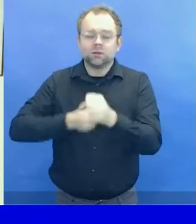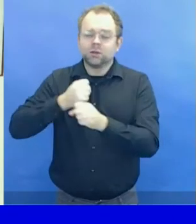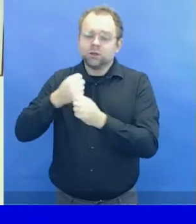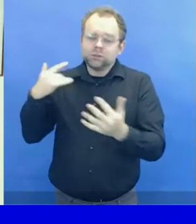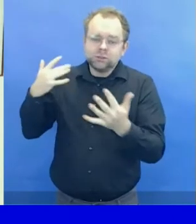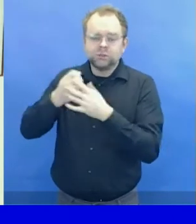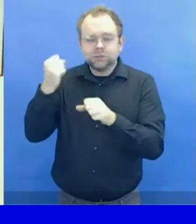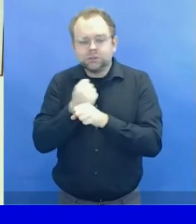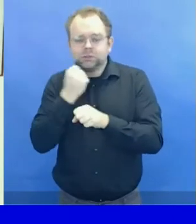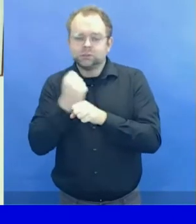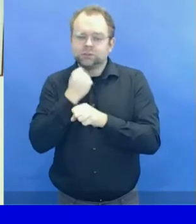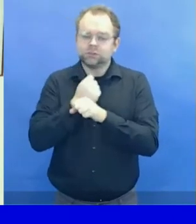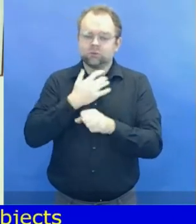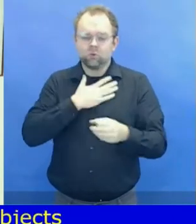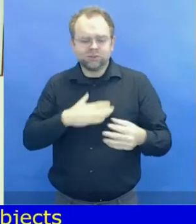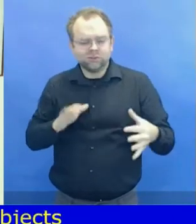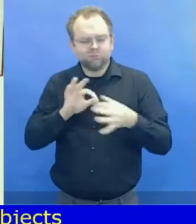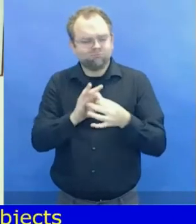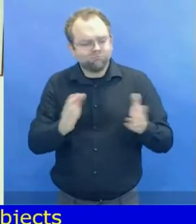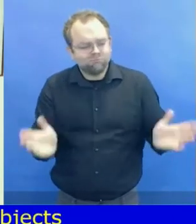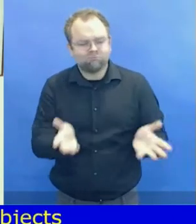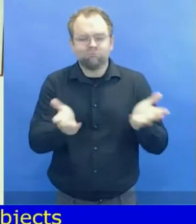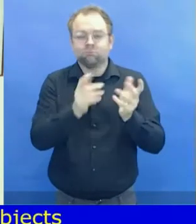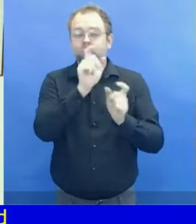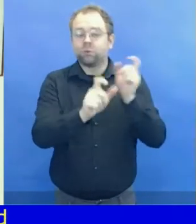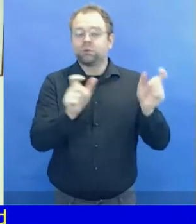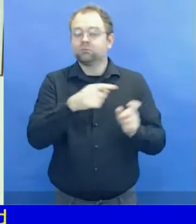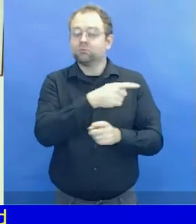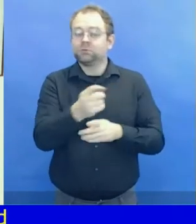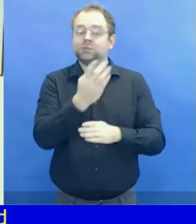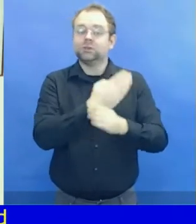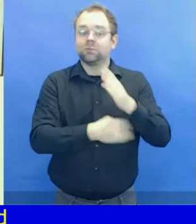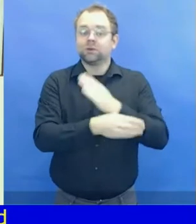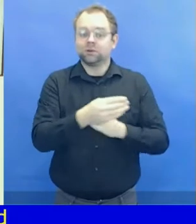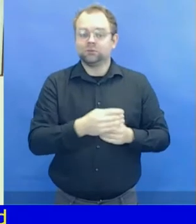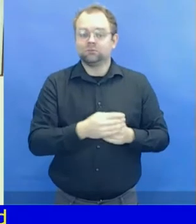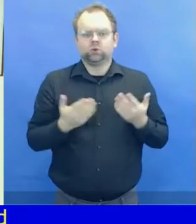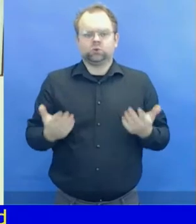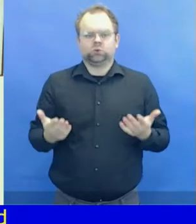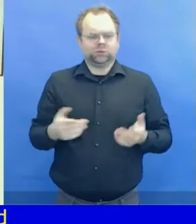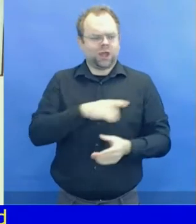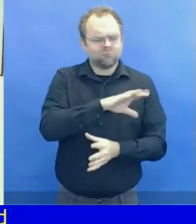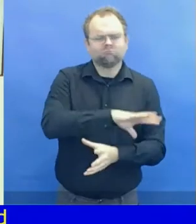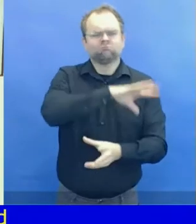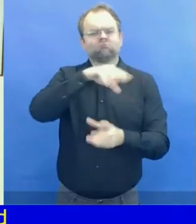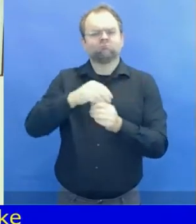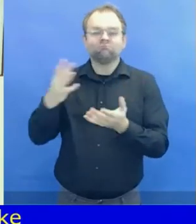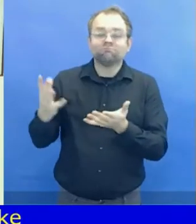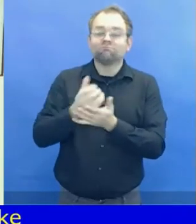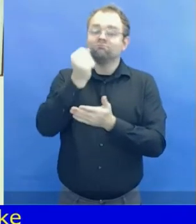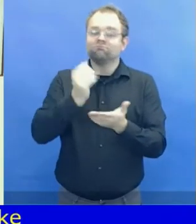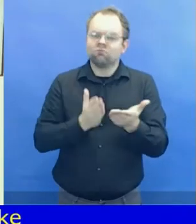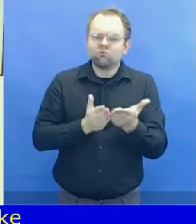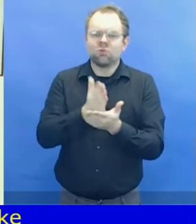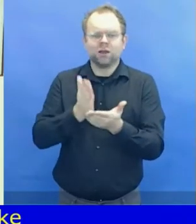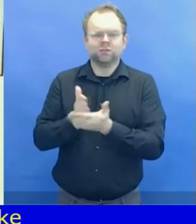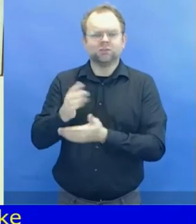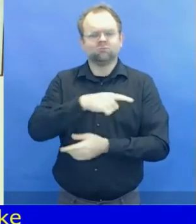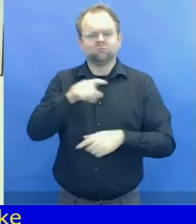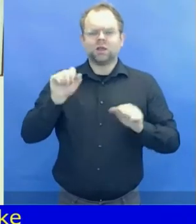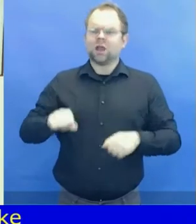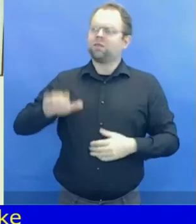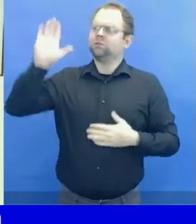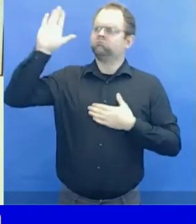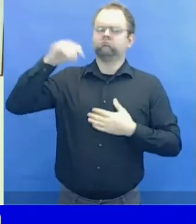based on free and informed consent. Currently, have 182 states parties to the convention committed to promoting the